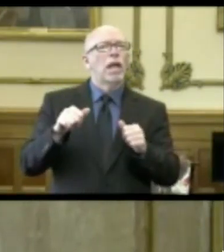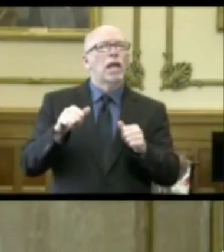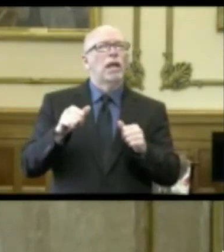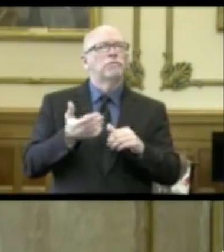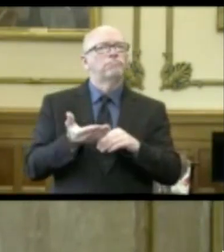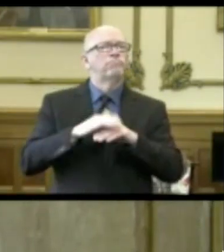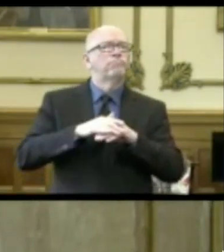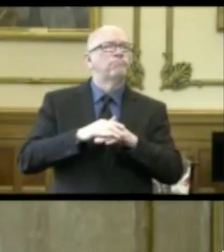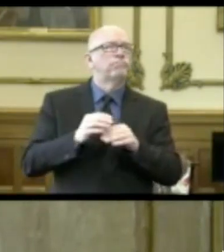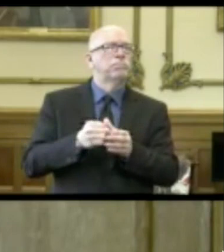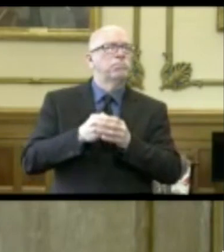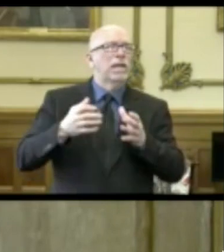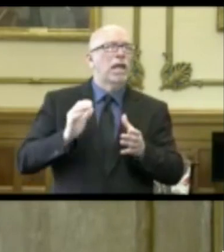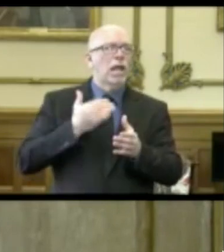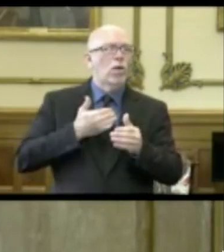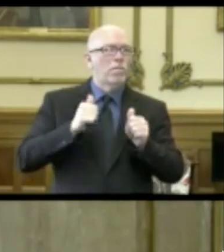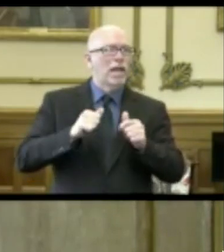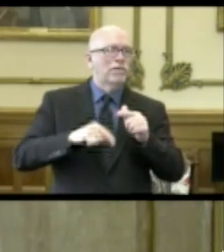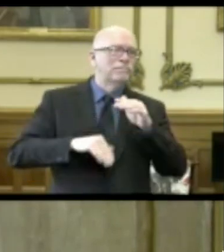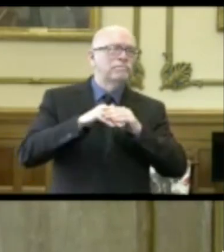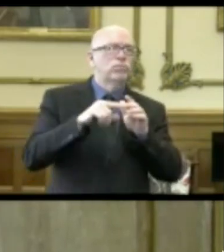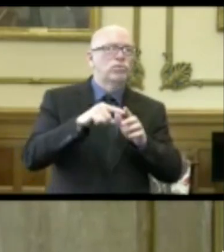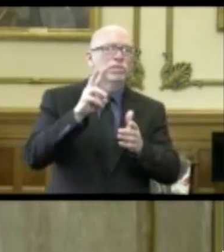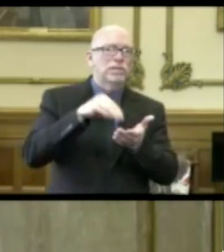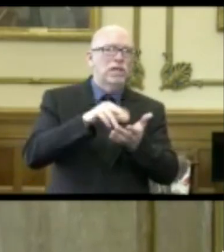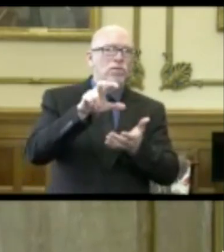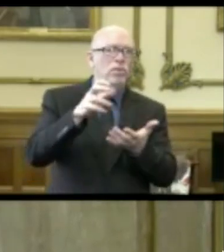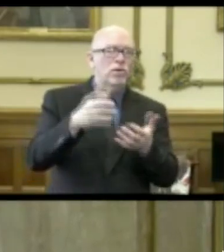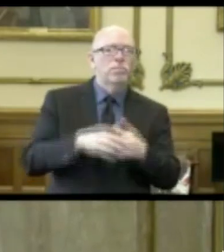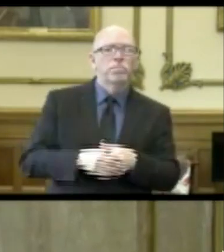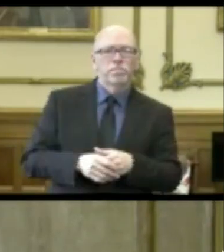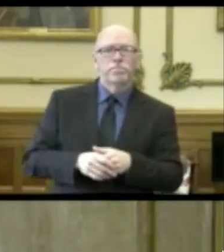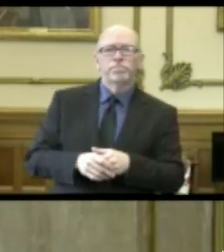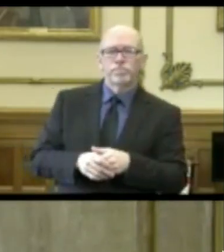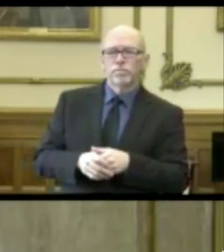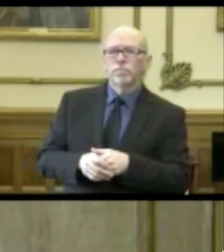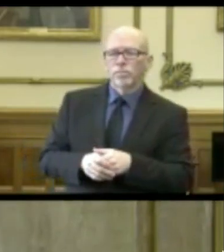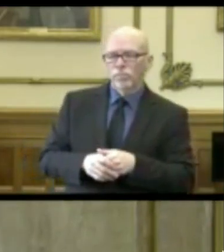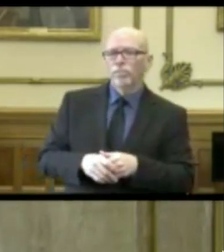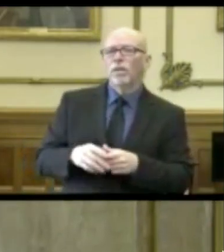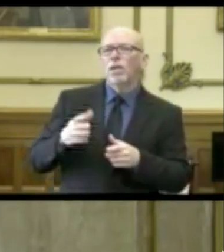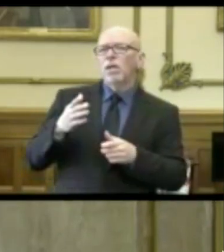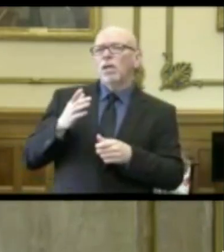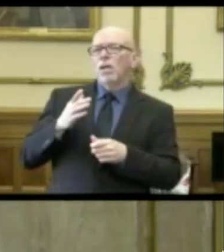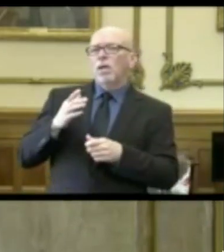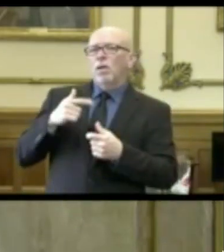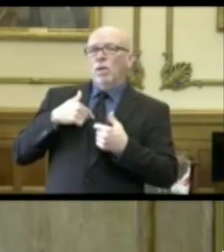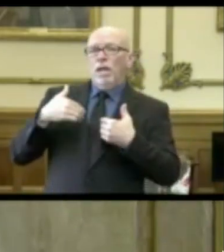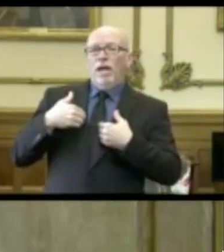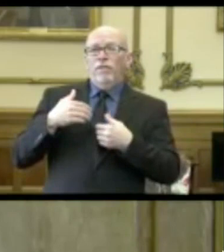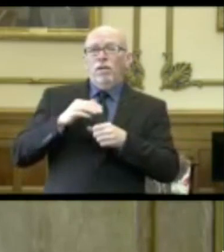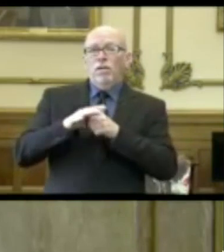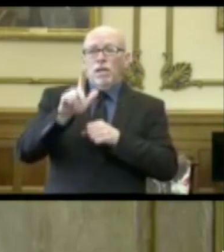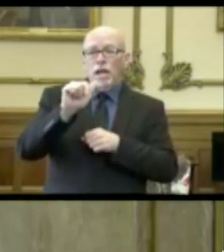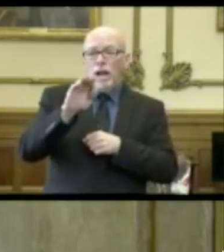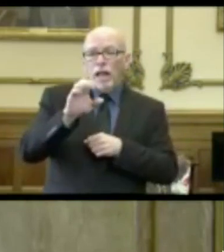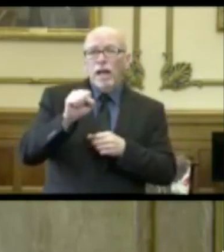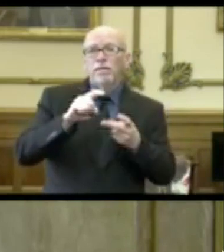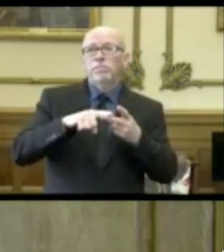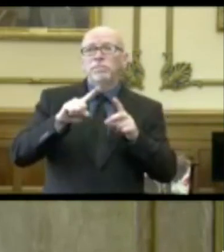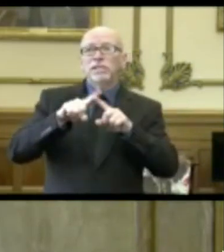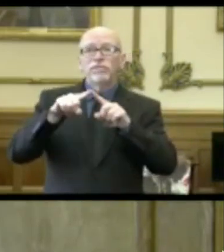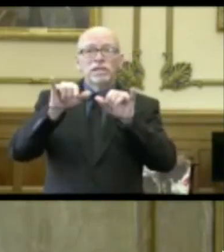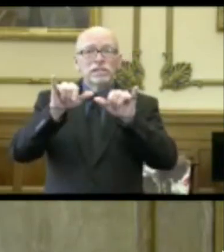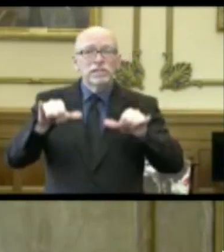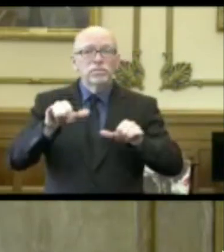the capacity to that number? So, from the standpoint of having labs and systems that are ready